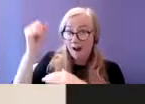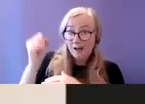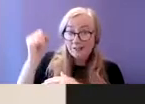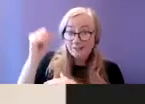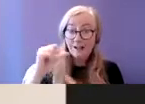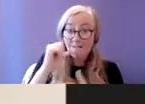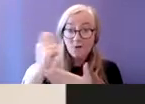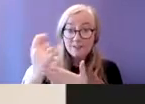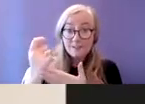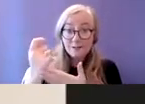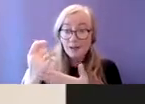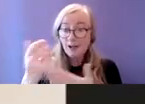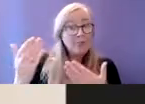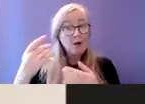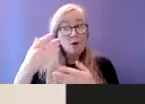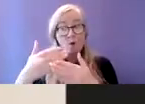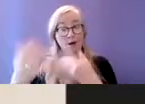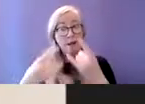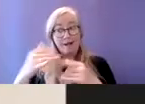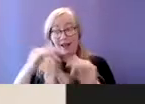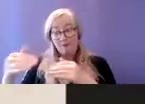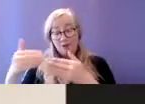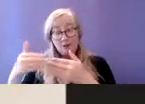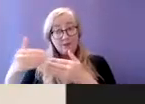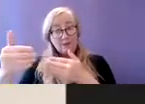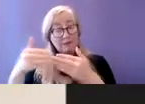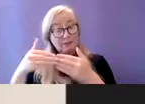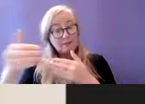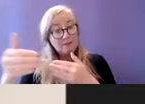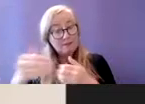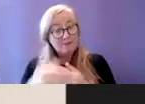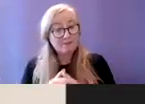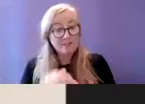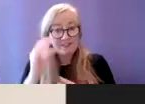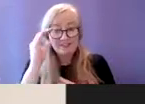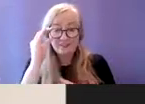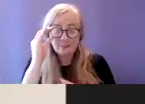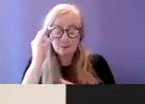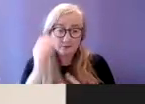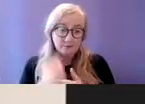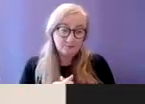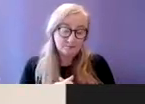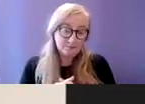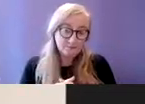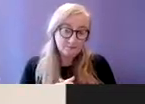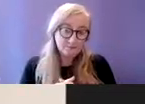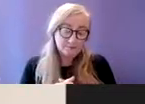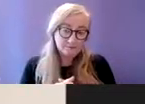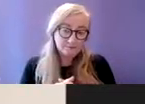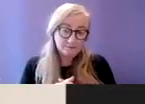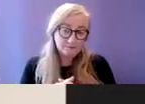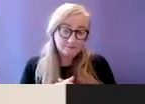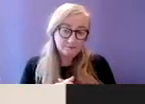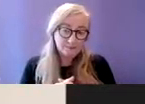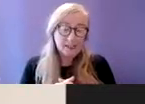it would be a person out of bounds to many on the spectrum therefore I